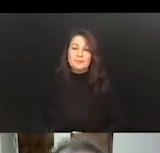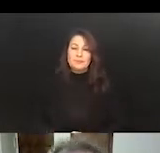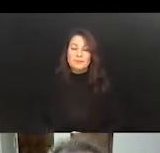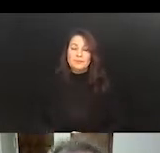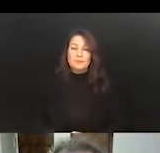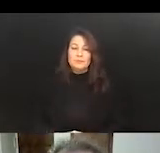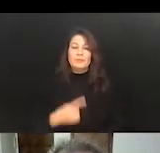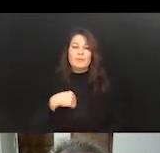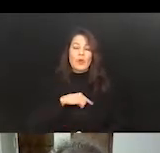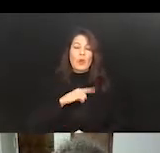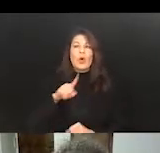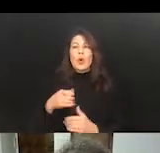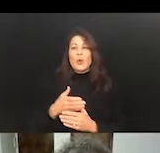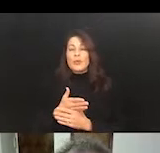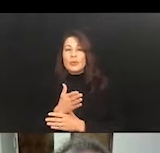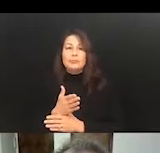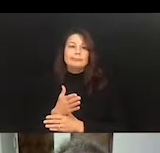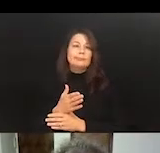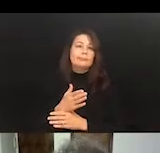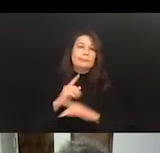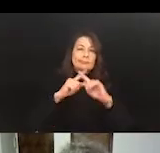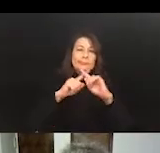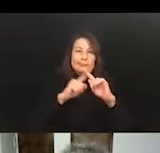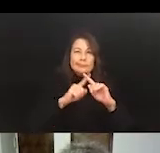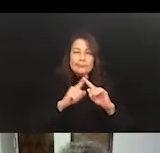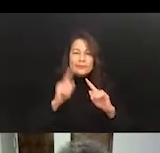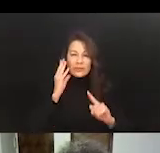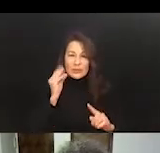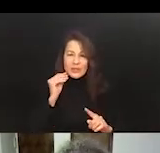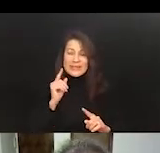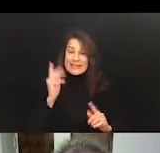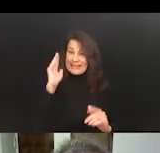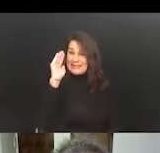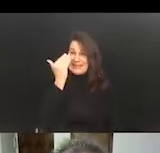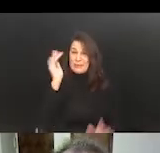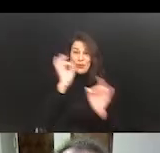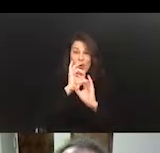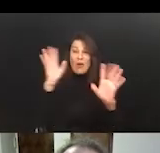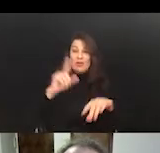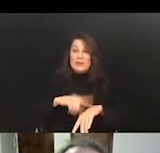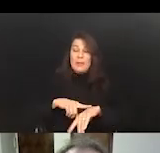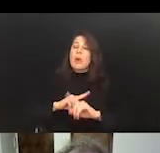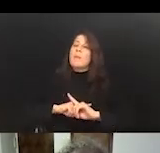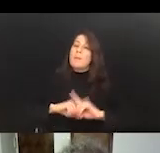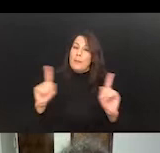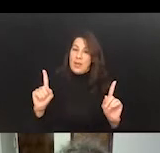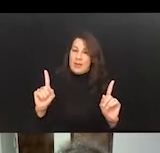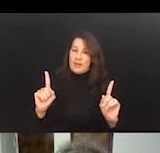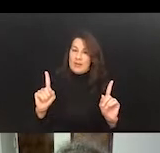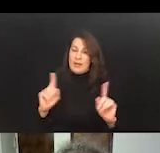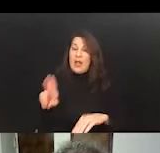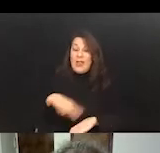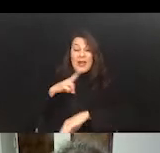sort of going through a maelstrom of, and it seems to be just a horrible time. Yet, the nature of